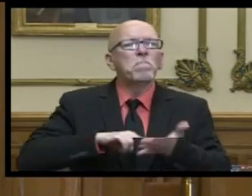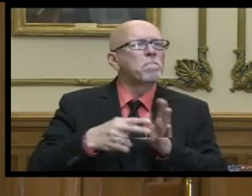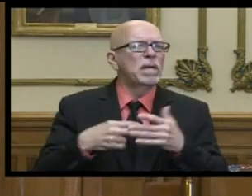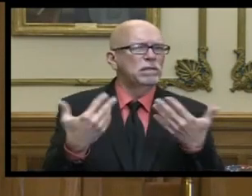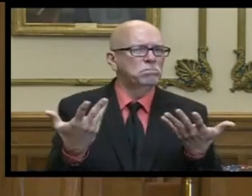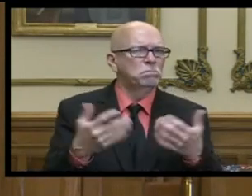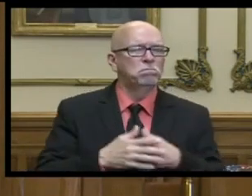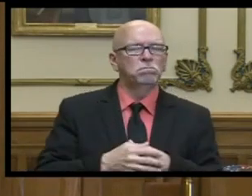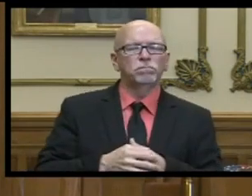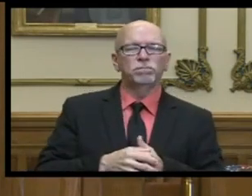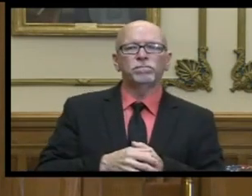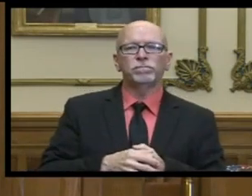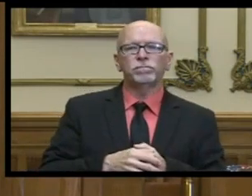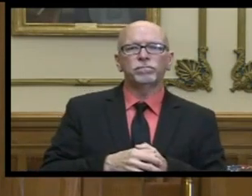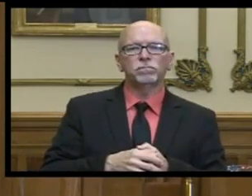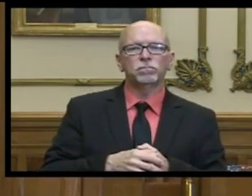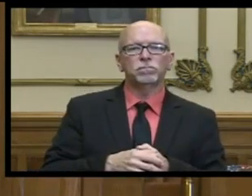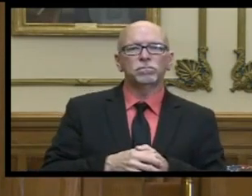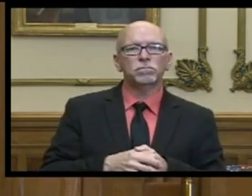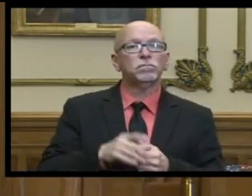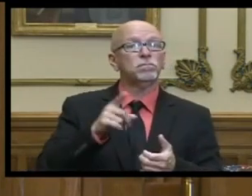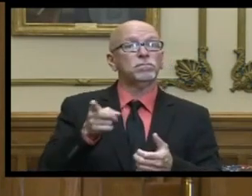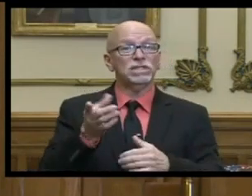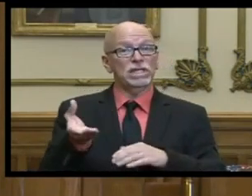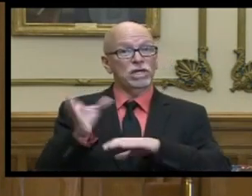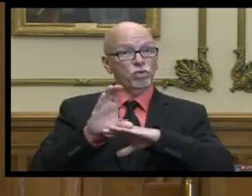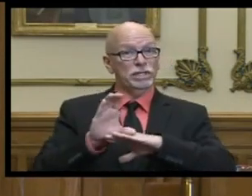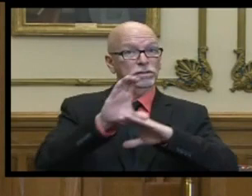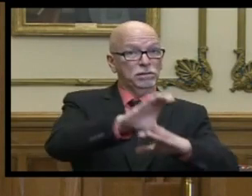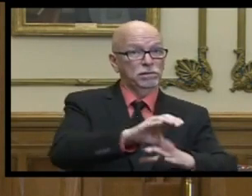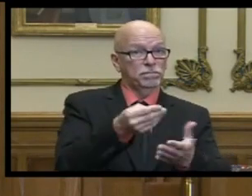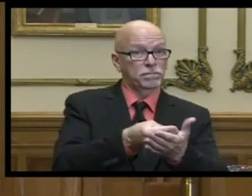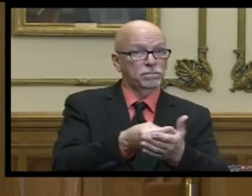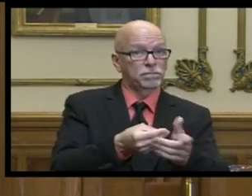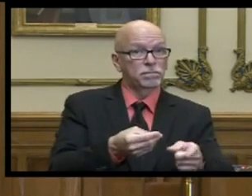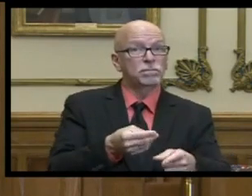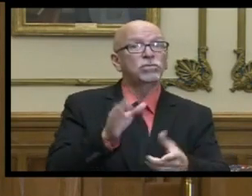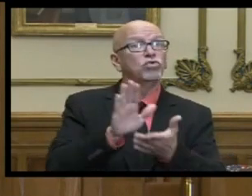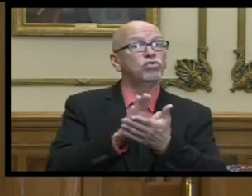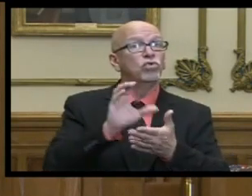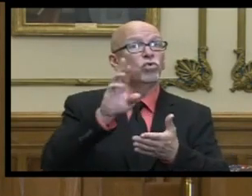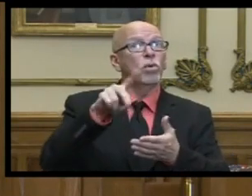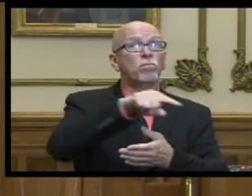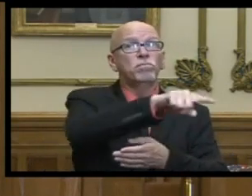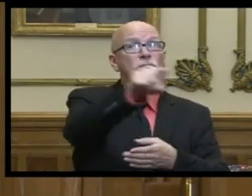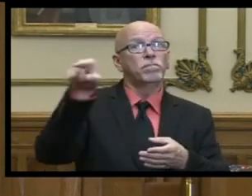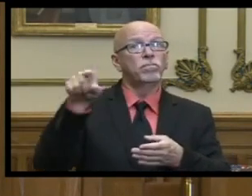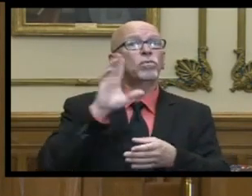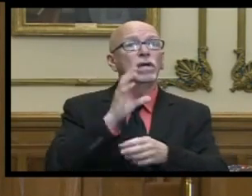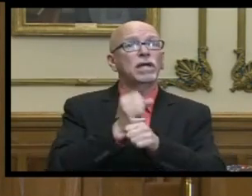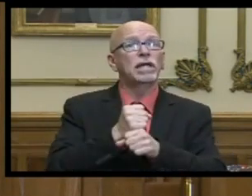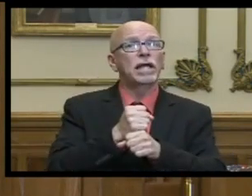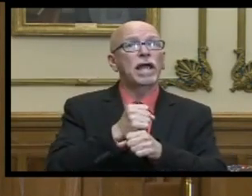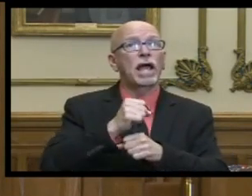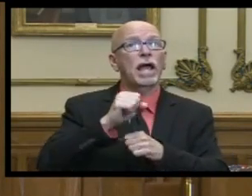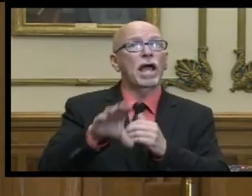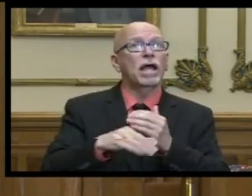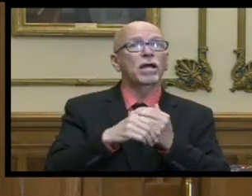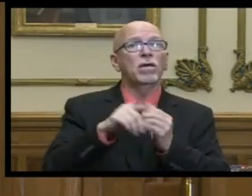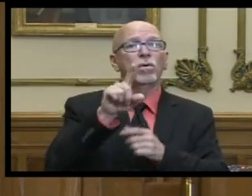mean in addition to that increase school corporations are receiving an additional